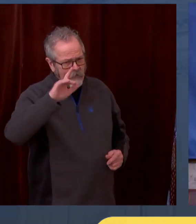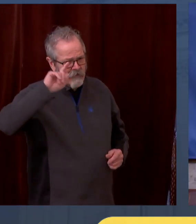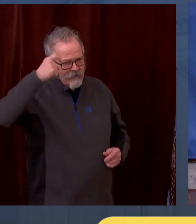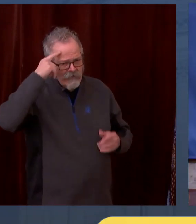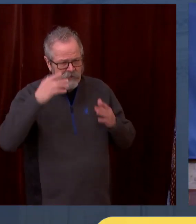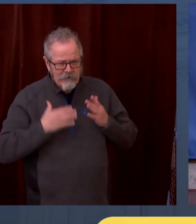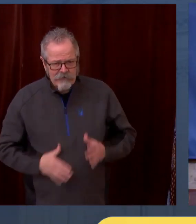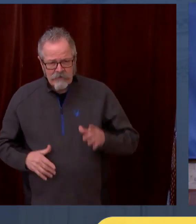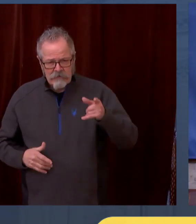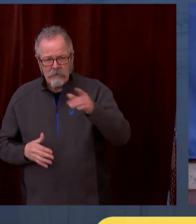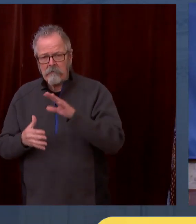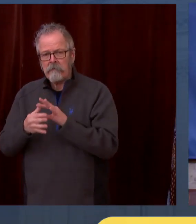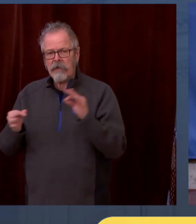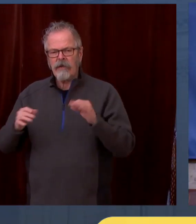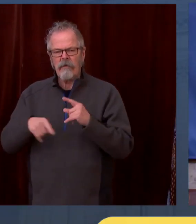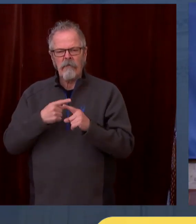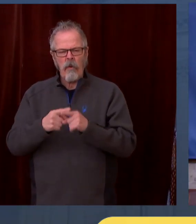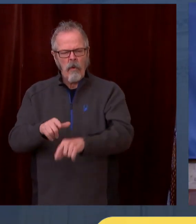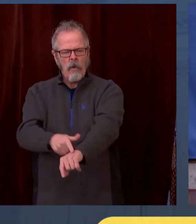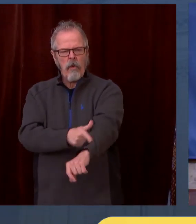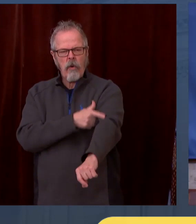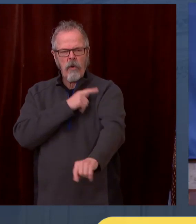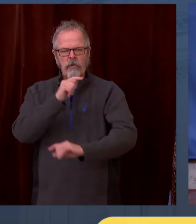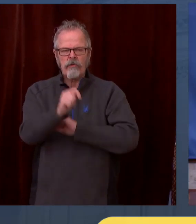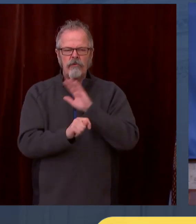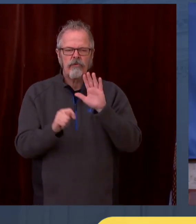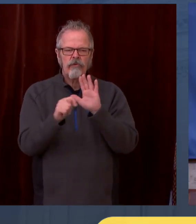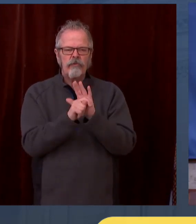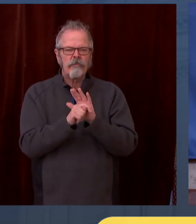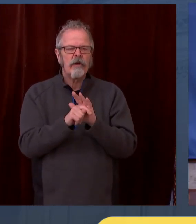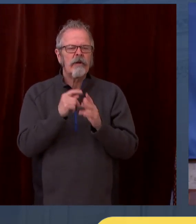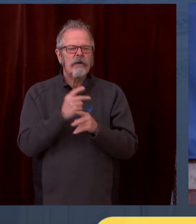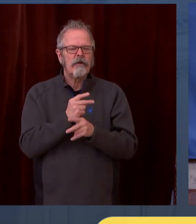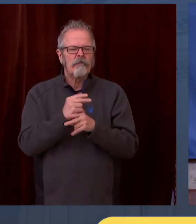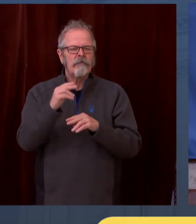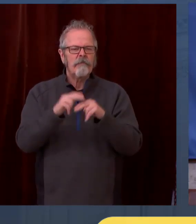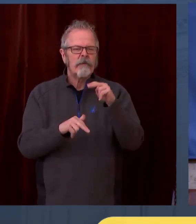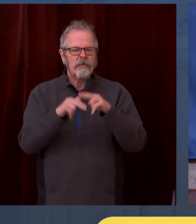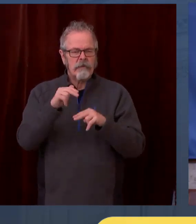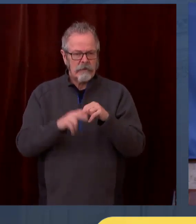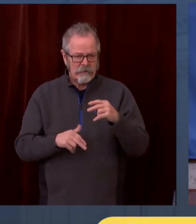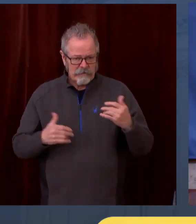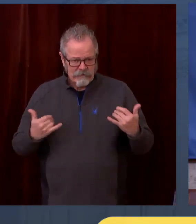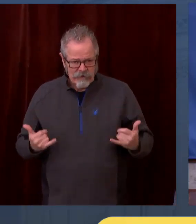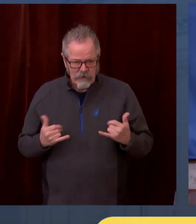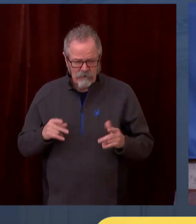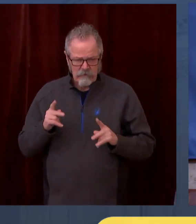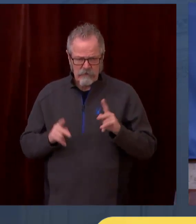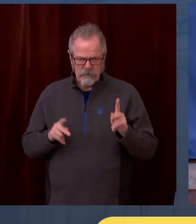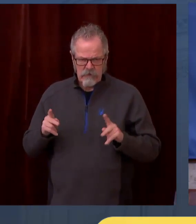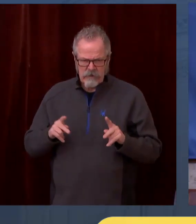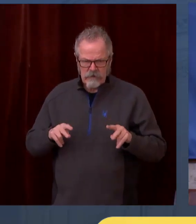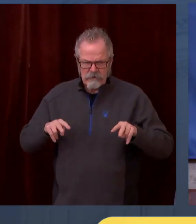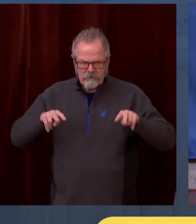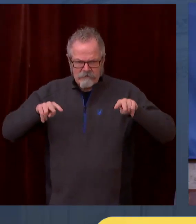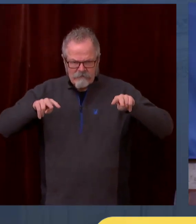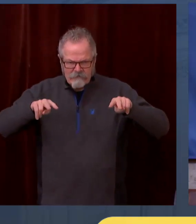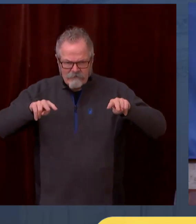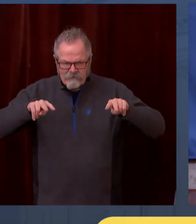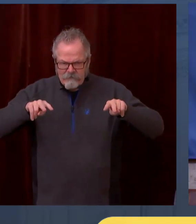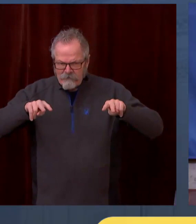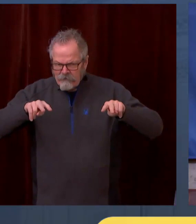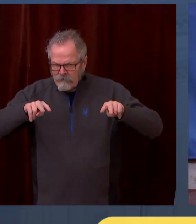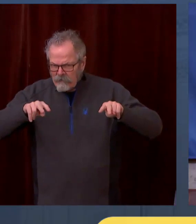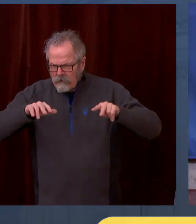scrutiny over how states handled nursing homes in the early stages of the pandemic. Here in Washington, you incentivized nursing homes to take